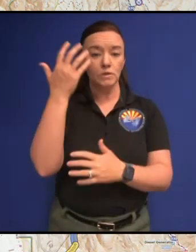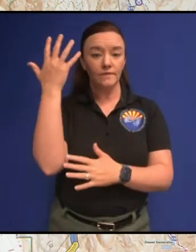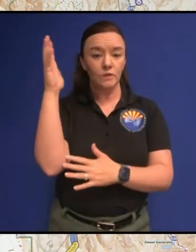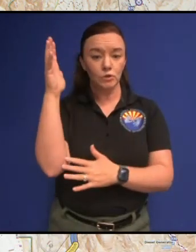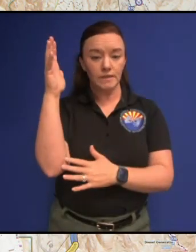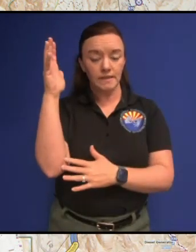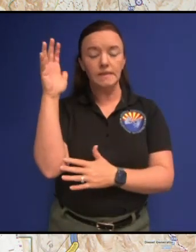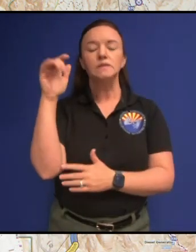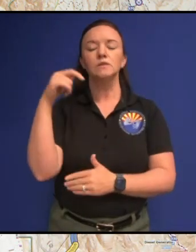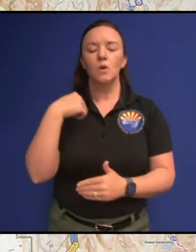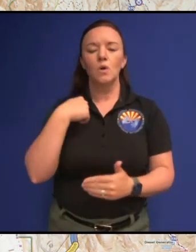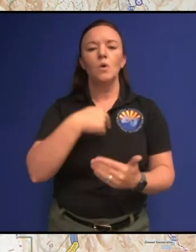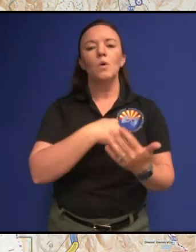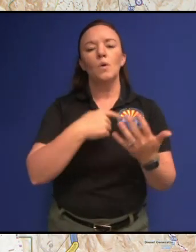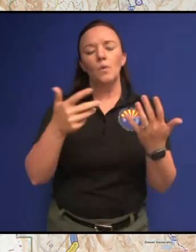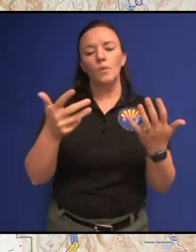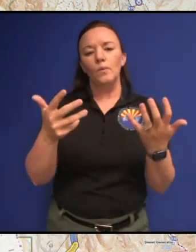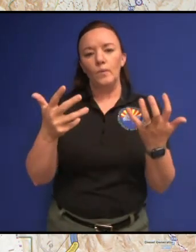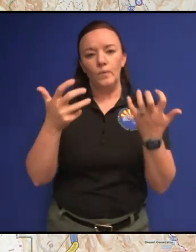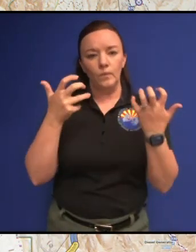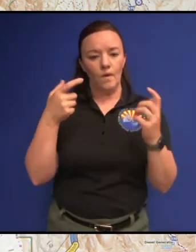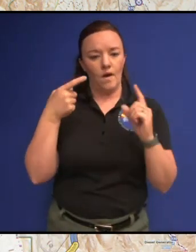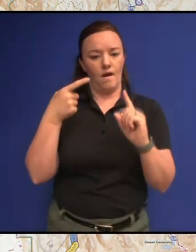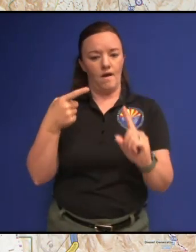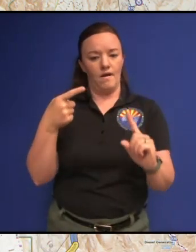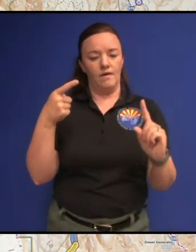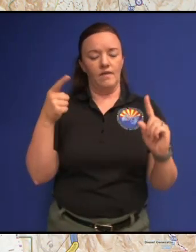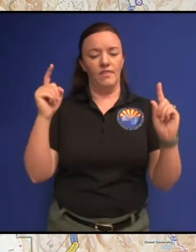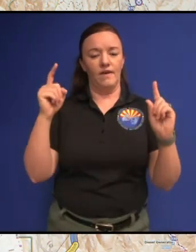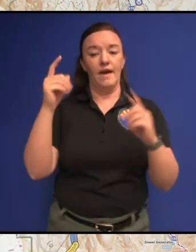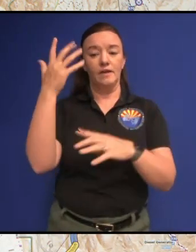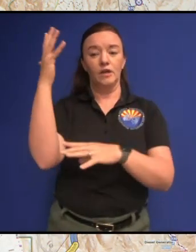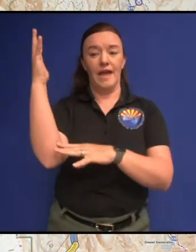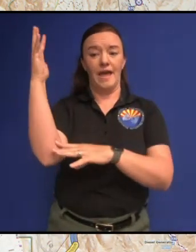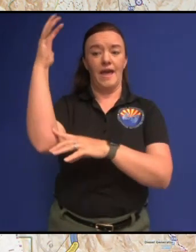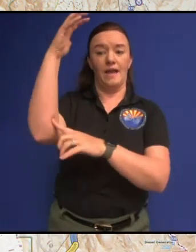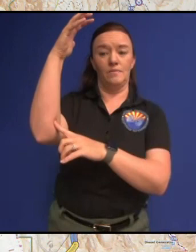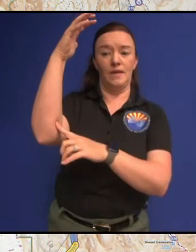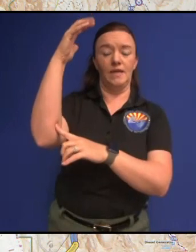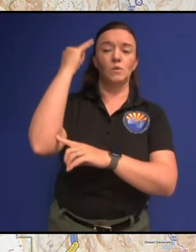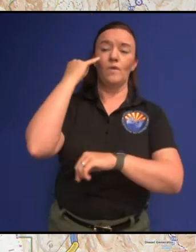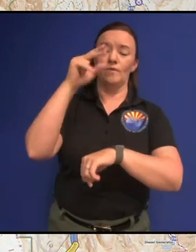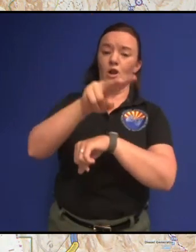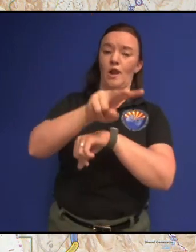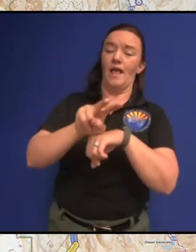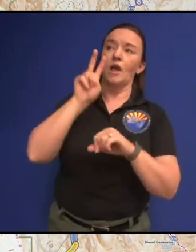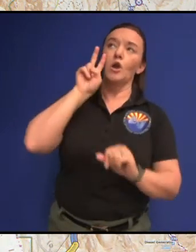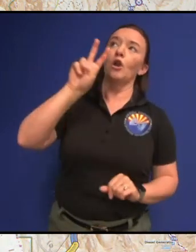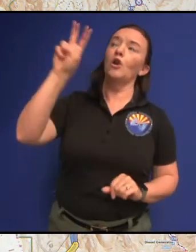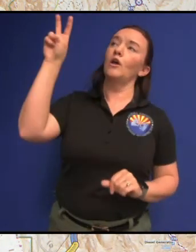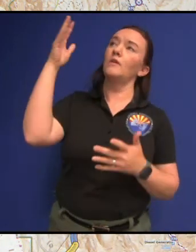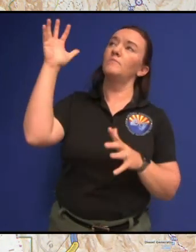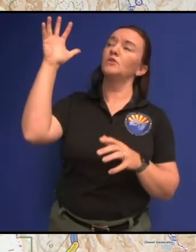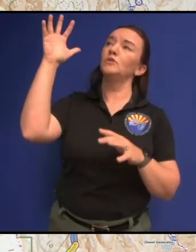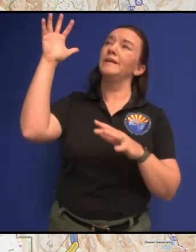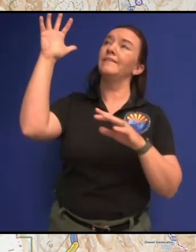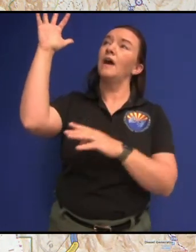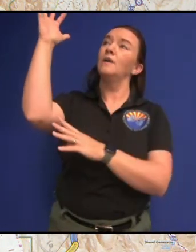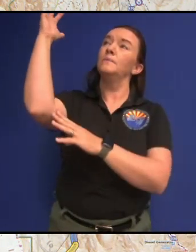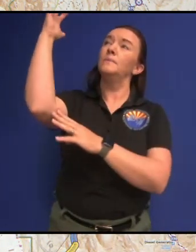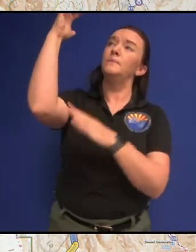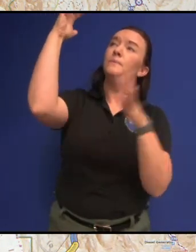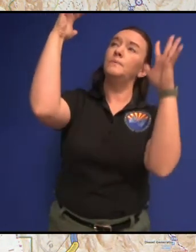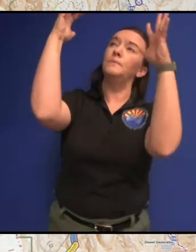do is we want to make it so that the canopy spacing so if you're laying on the back looking up between the trees that those canopies don't touch so